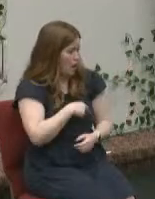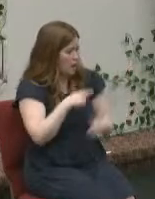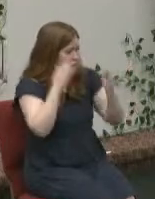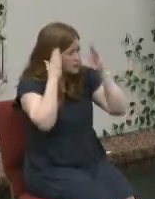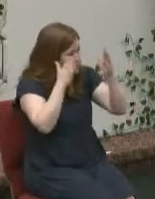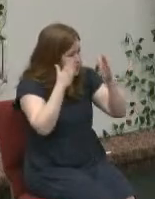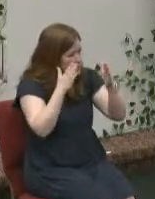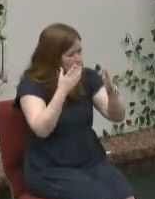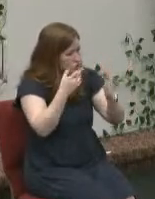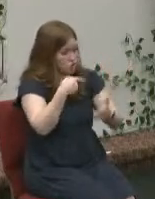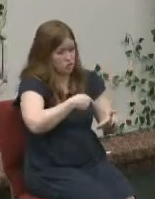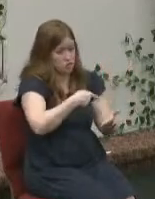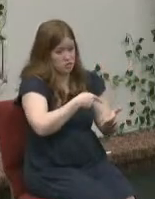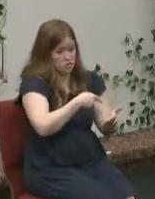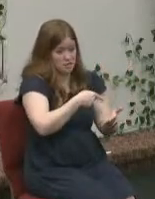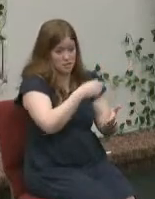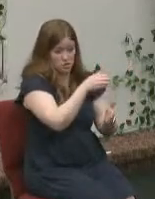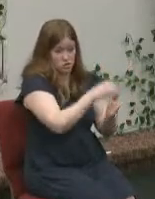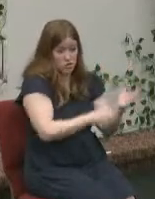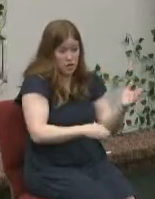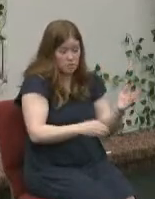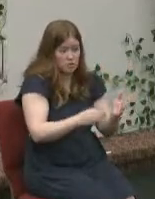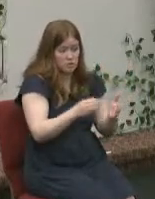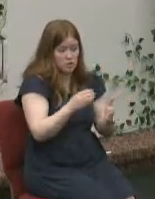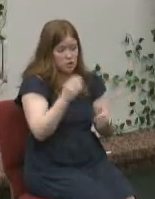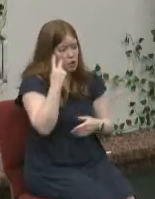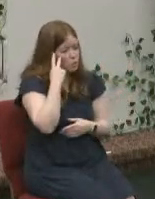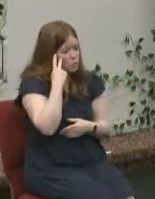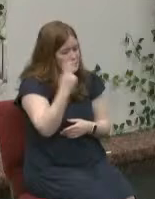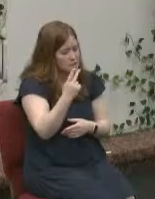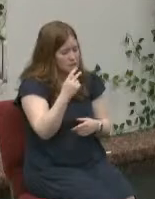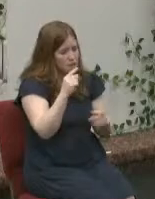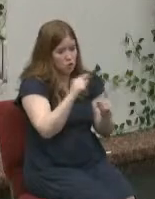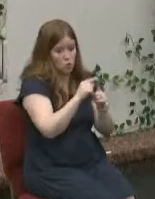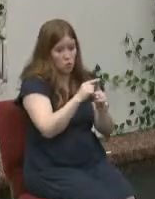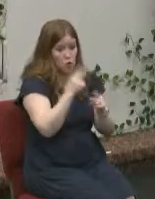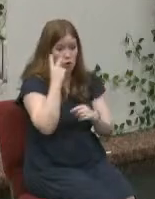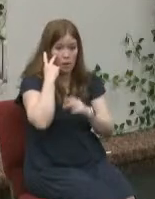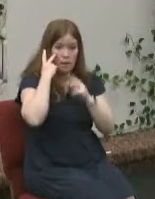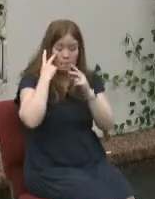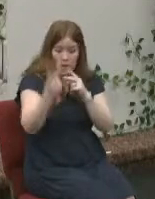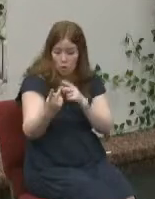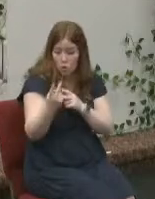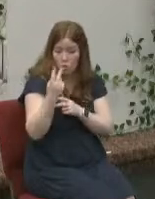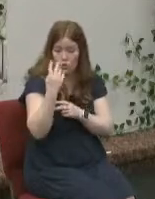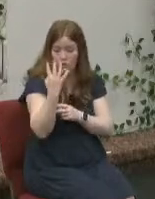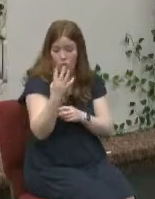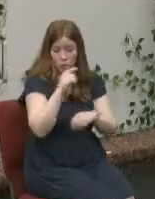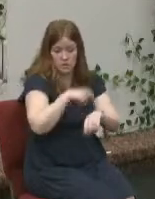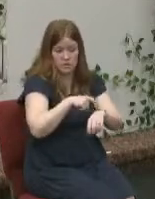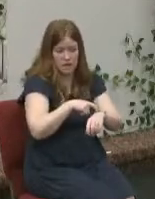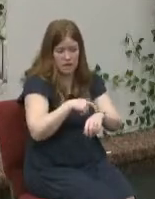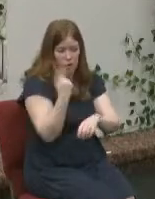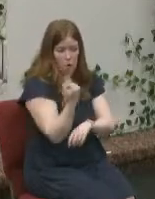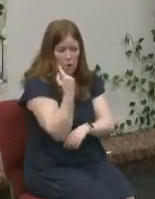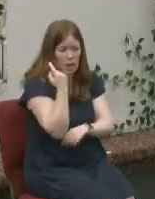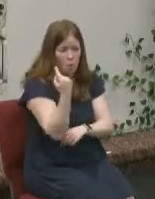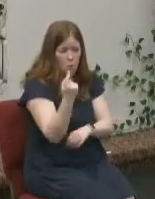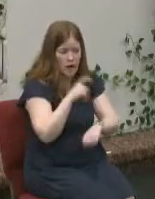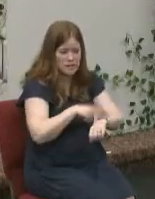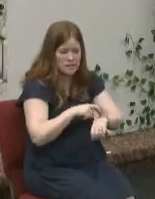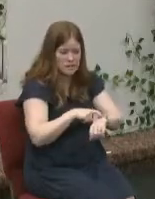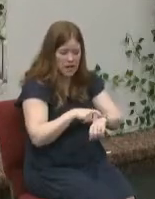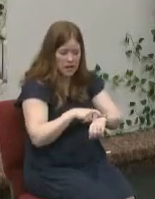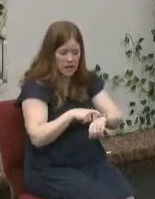in this chapter the word behold is four times in god's easter story and only one time really borrowed from